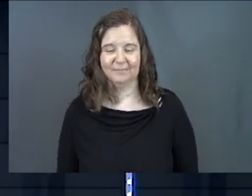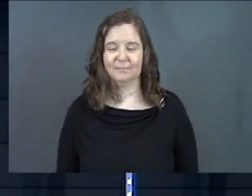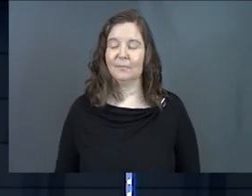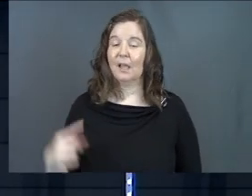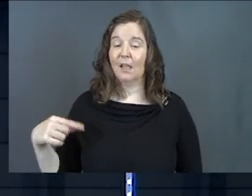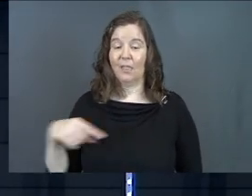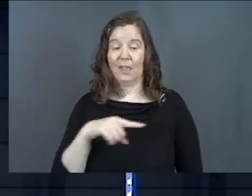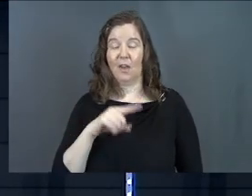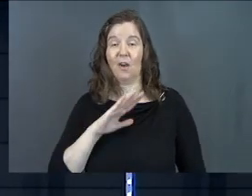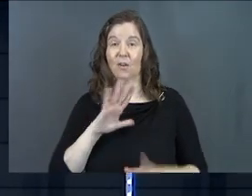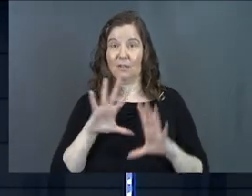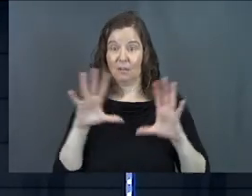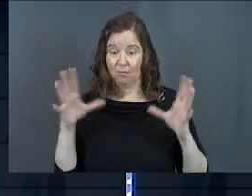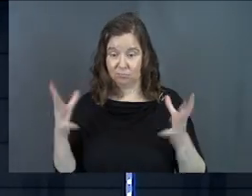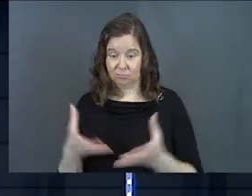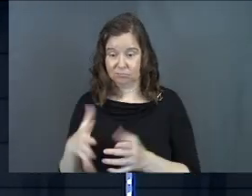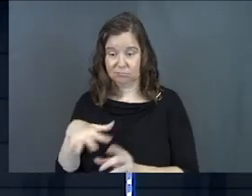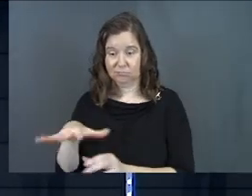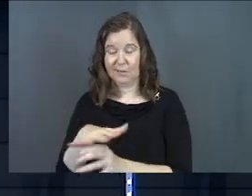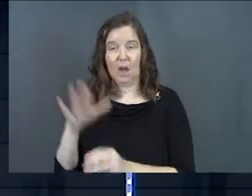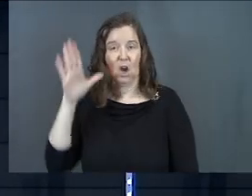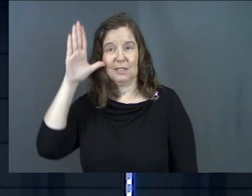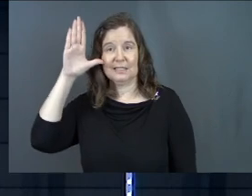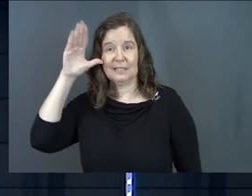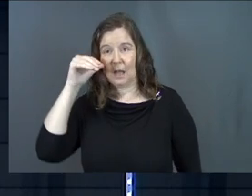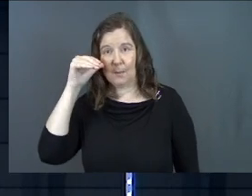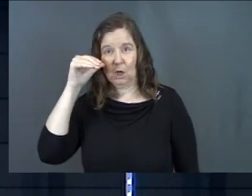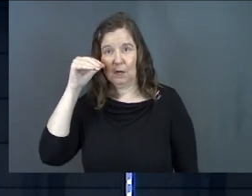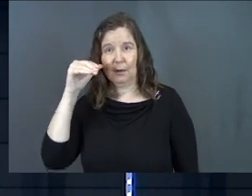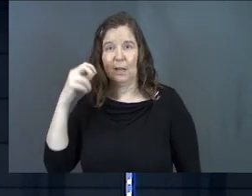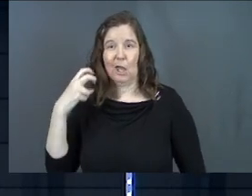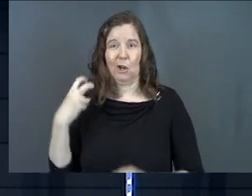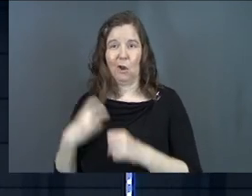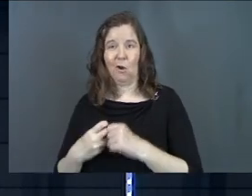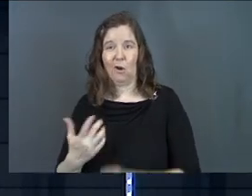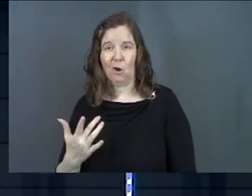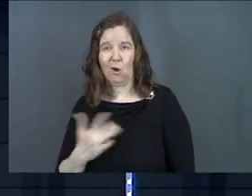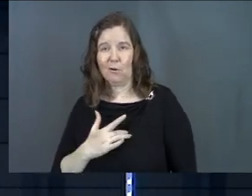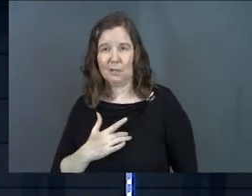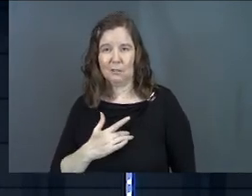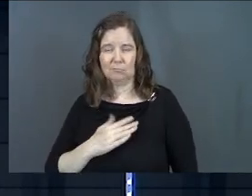They are the whole lot of them stubborn and hard-hearted.